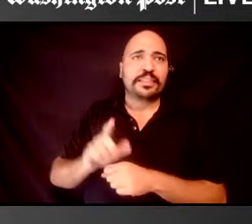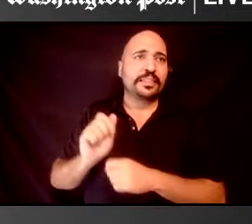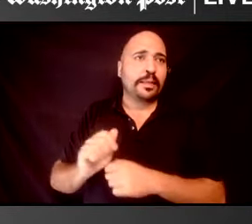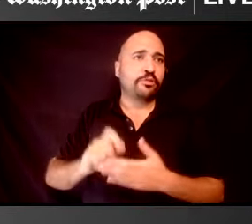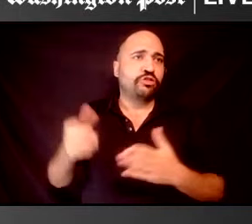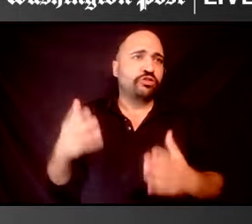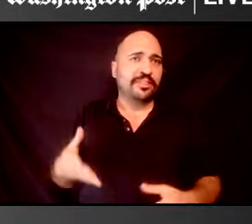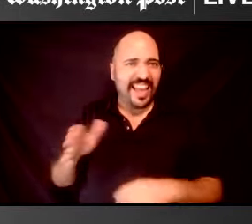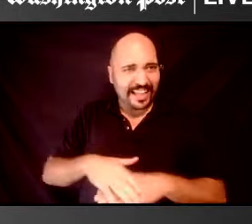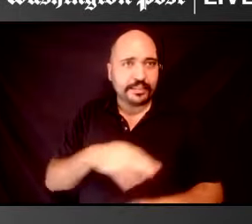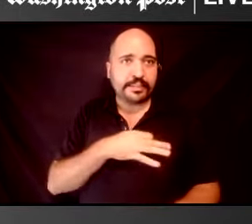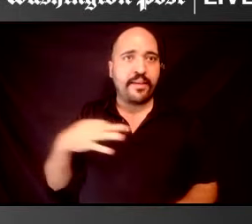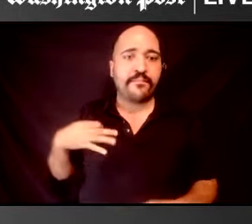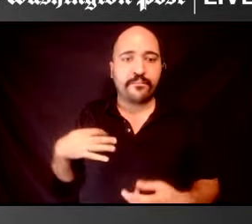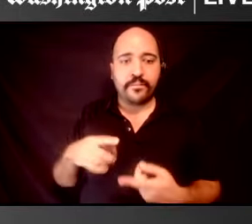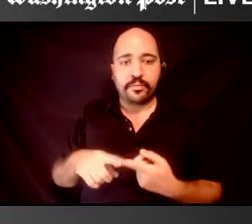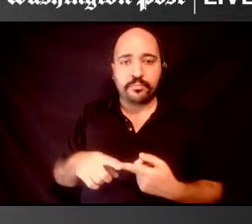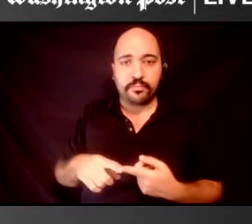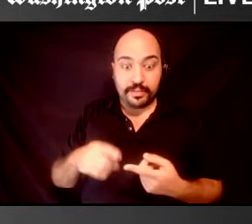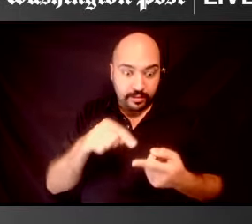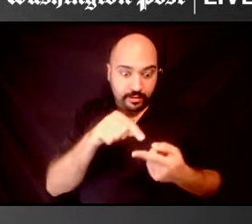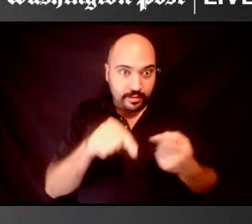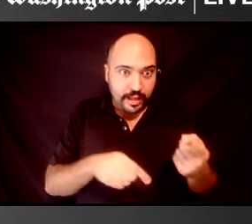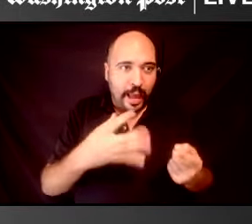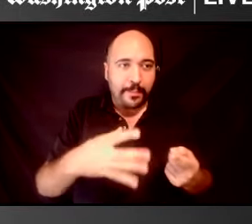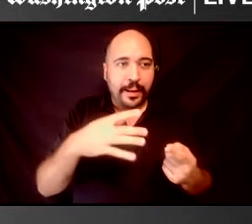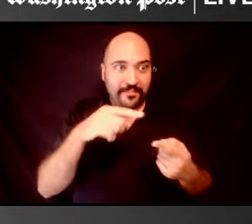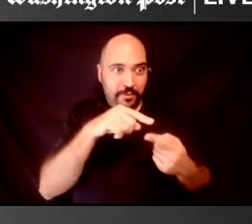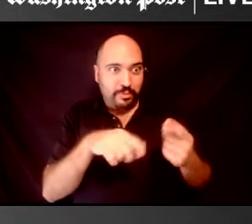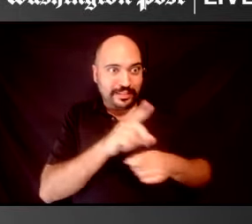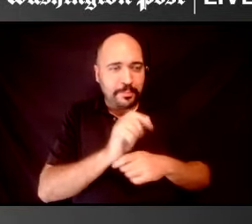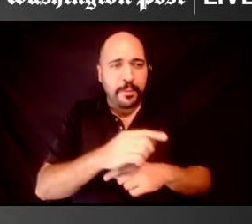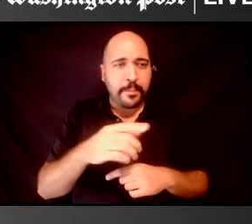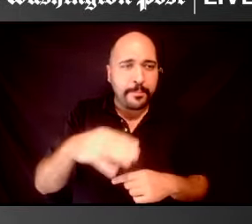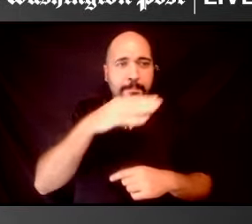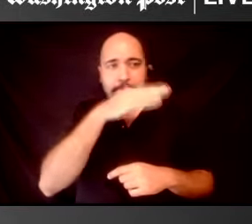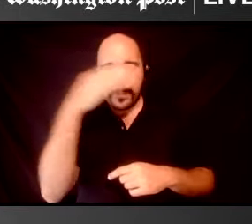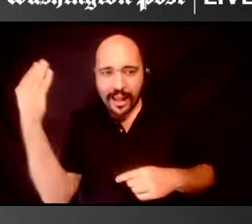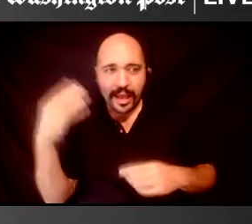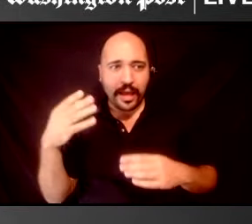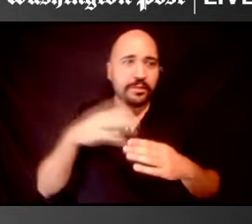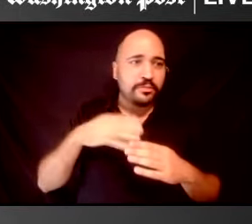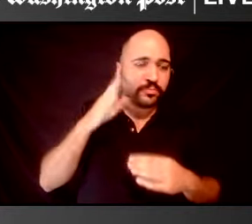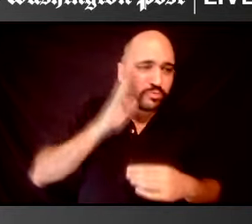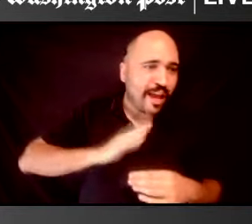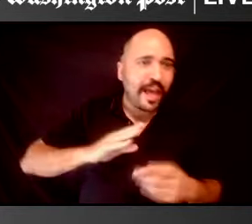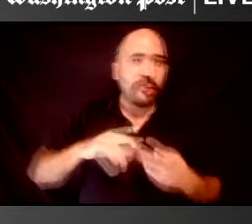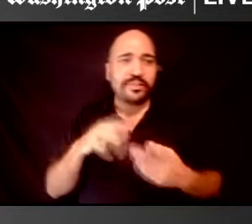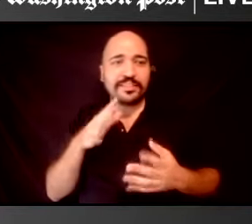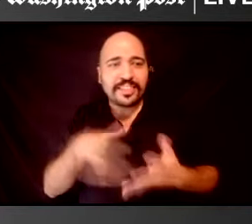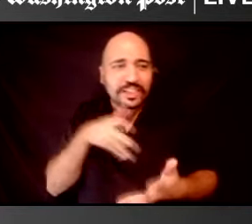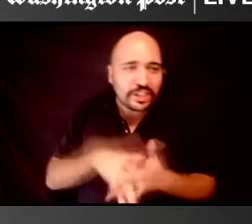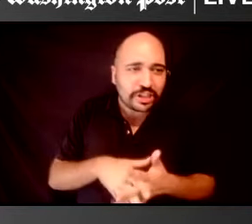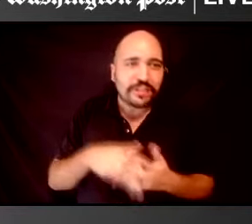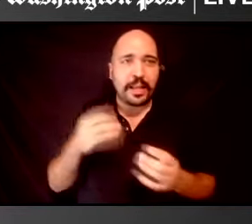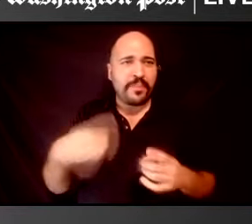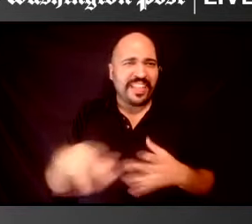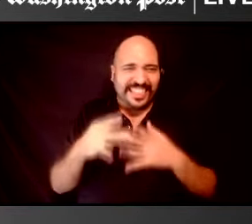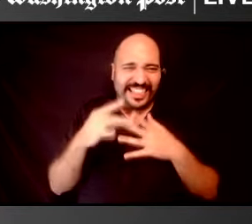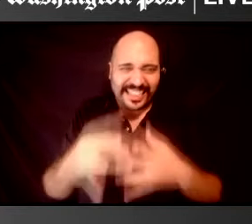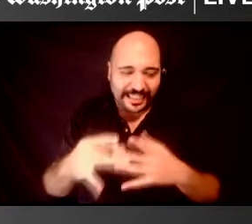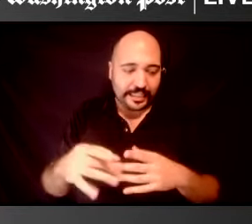many of them are black or brown or indigenous? You know, how many of them are leading newsrooms and TV stations and radio stations?